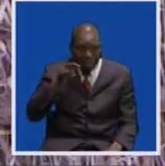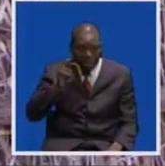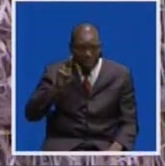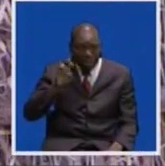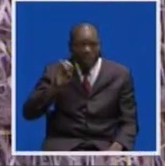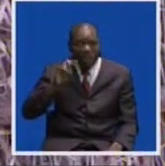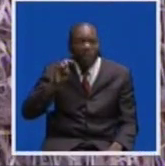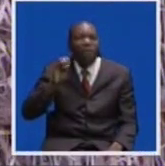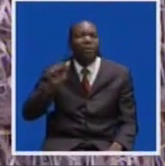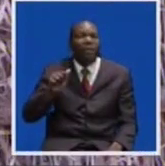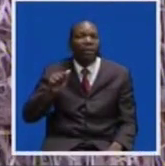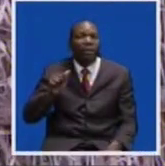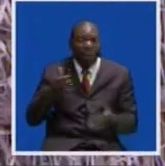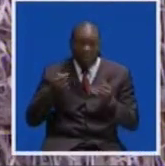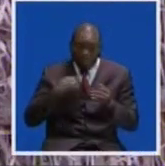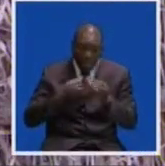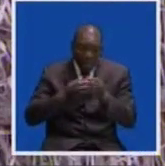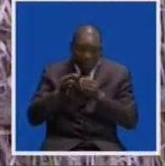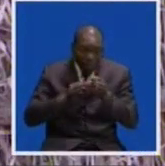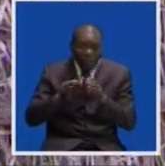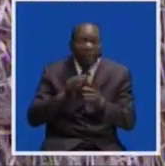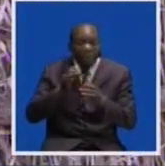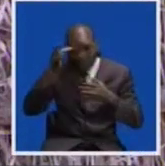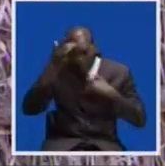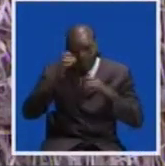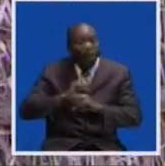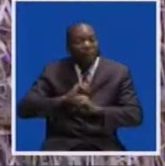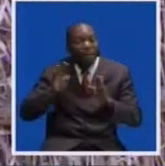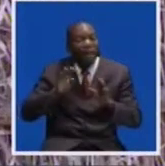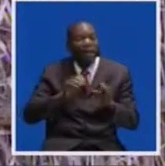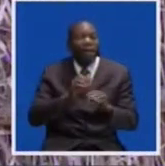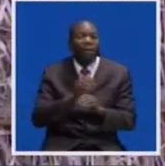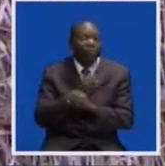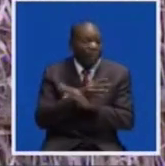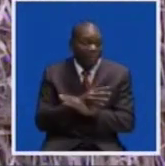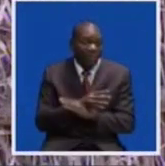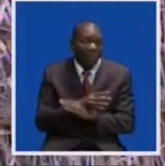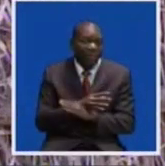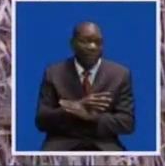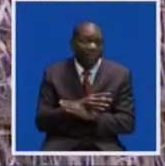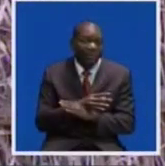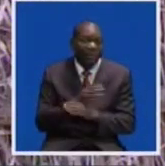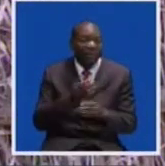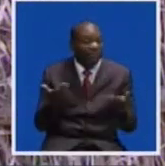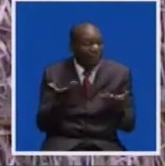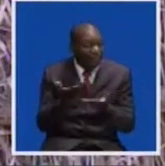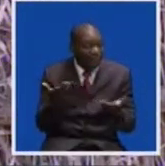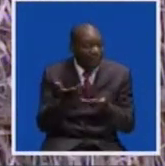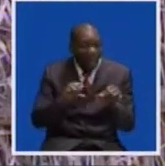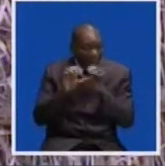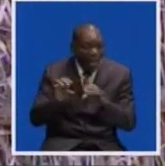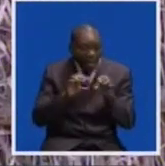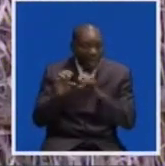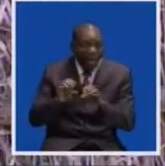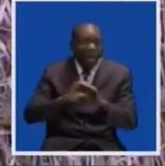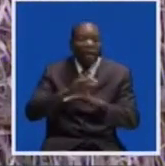As I am talking to you, there is already an outbreak of Bilhazia. If nothing is done, we may